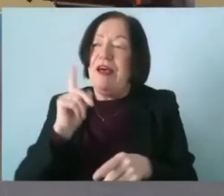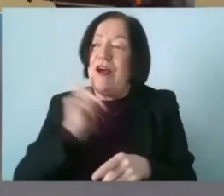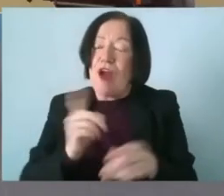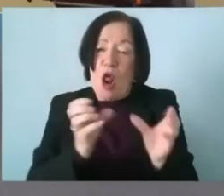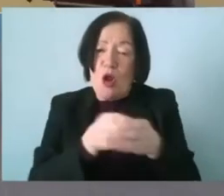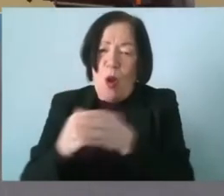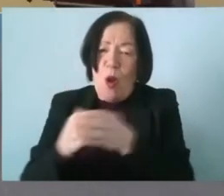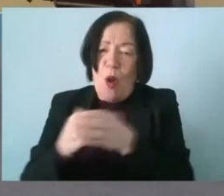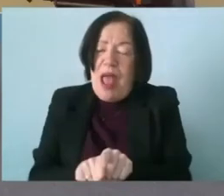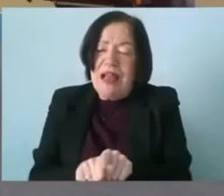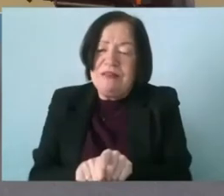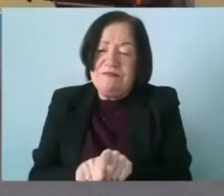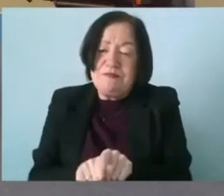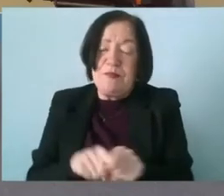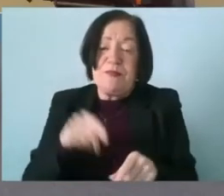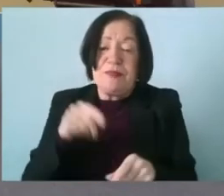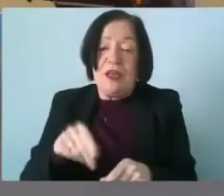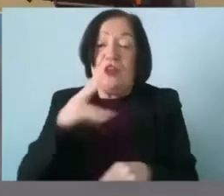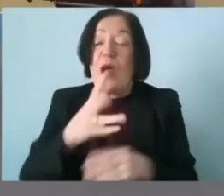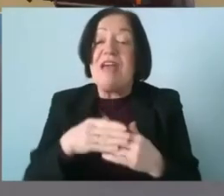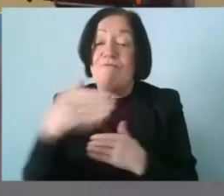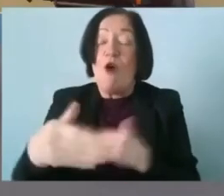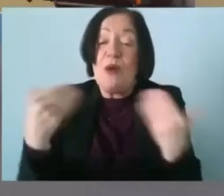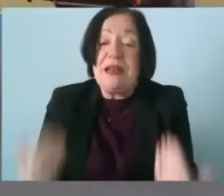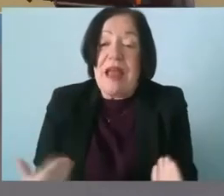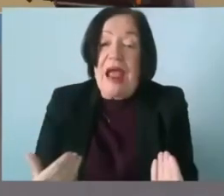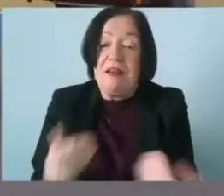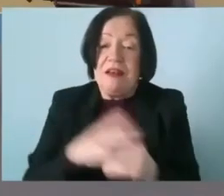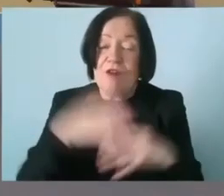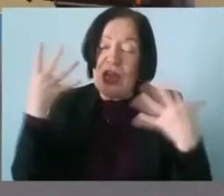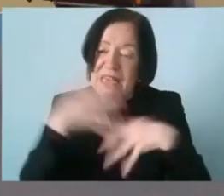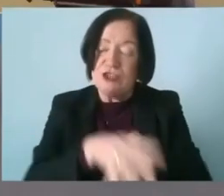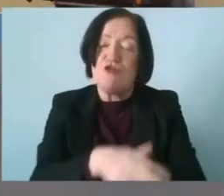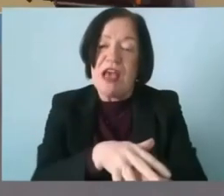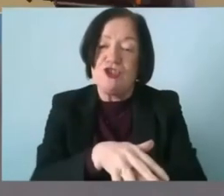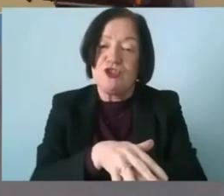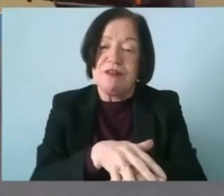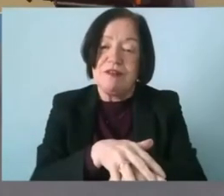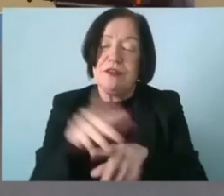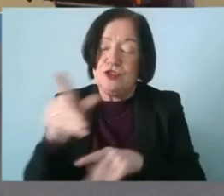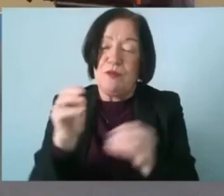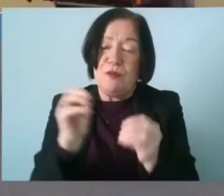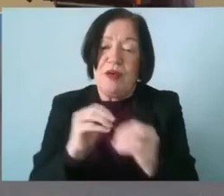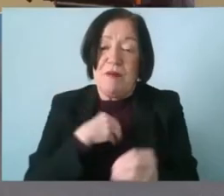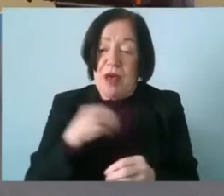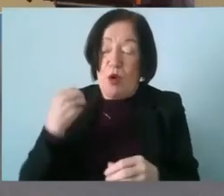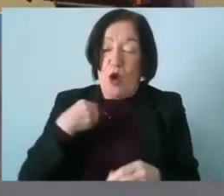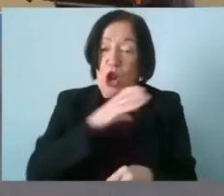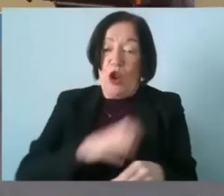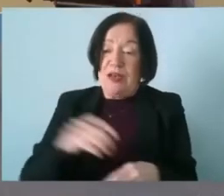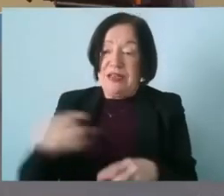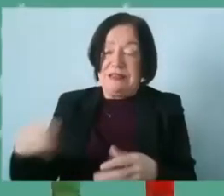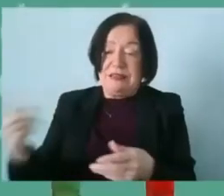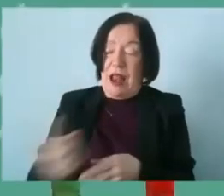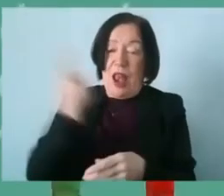yeah and i mean the way forward of course it is it is for integration um as you said my local club is a standalone